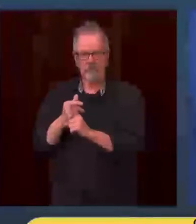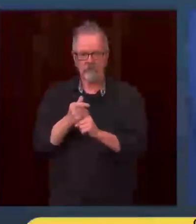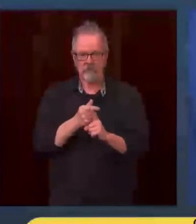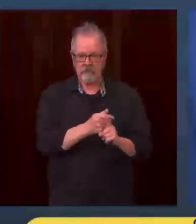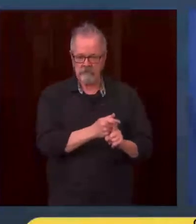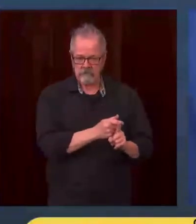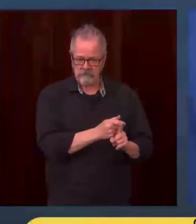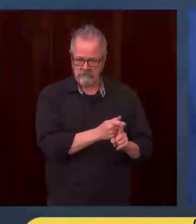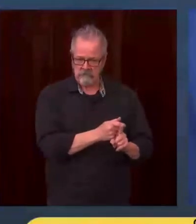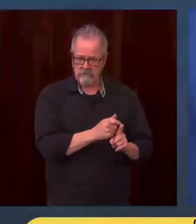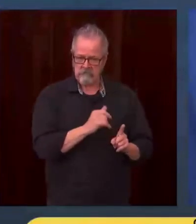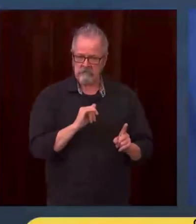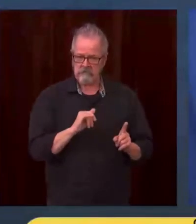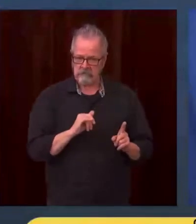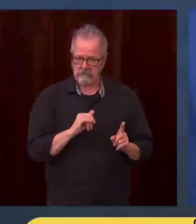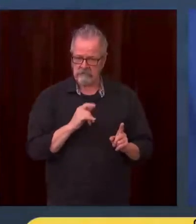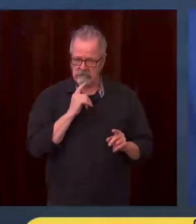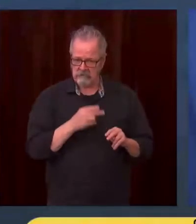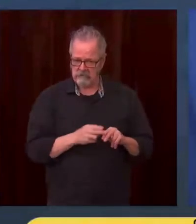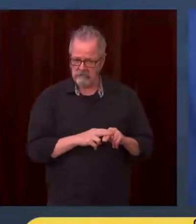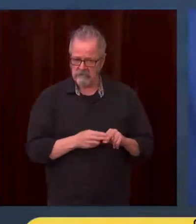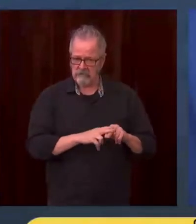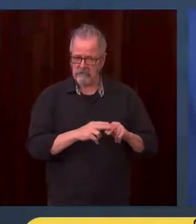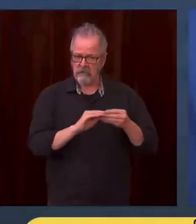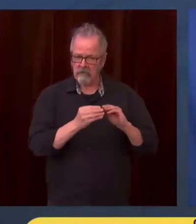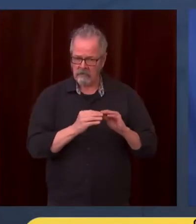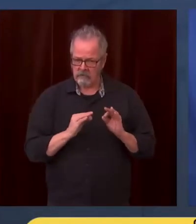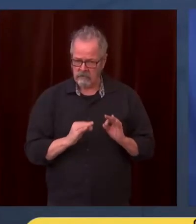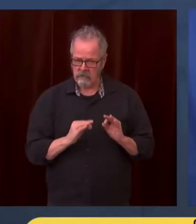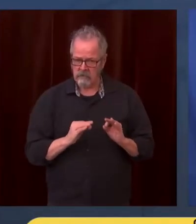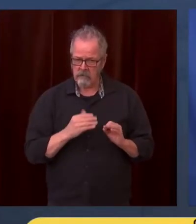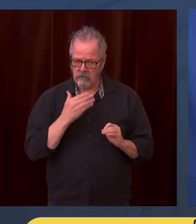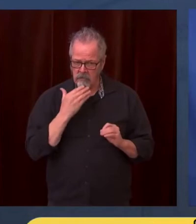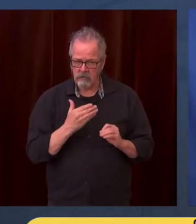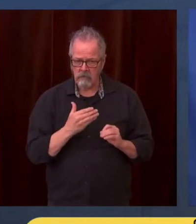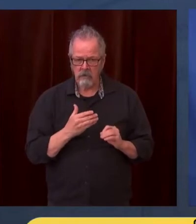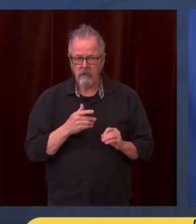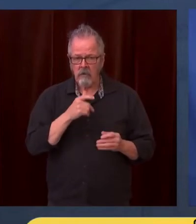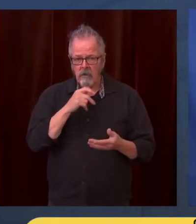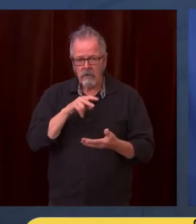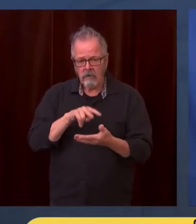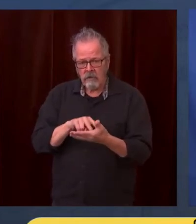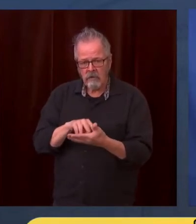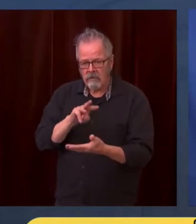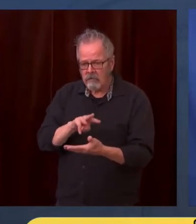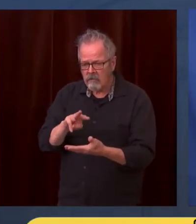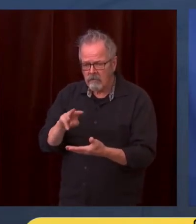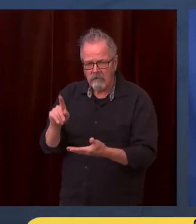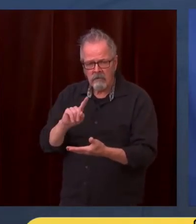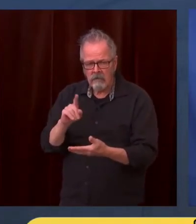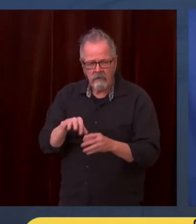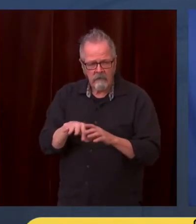out our vaccine locator. And we've got an additional, I think it's 30,000 doses in our quota from the federal government.